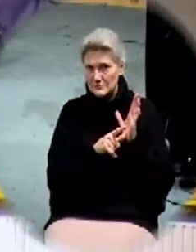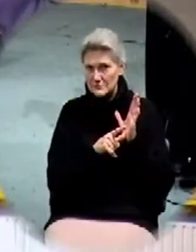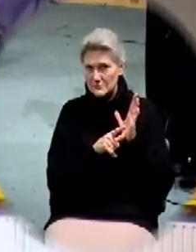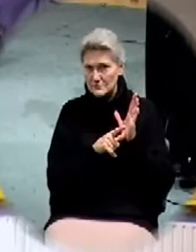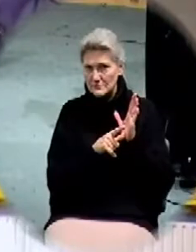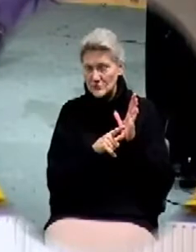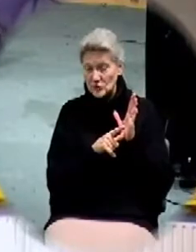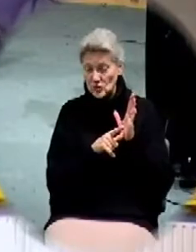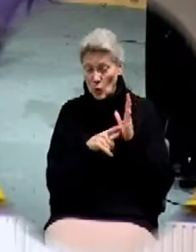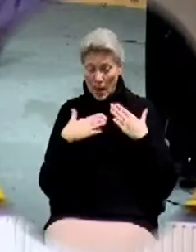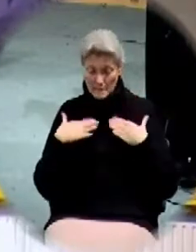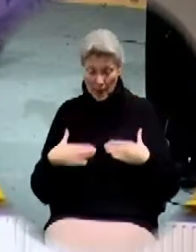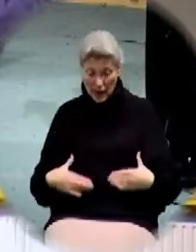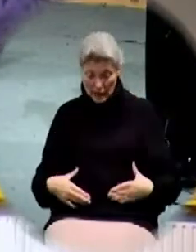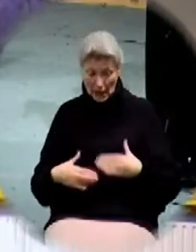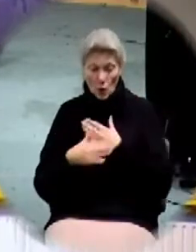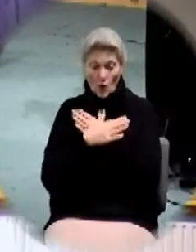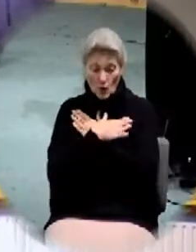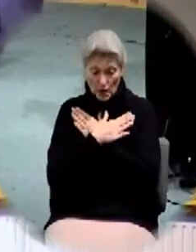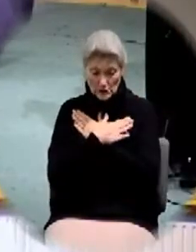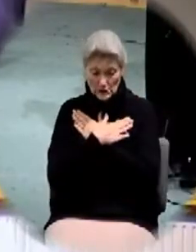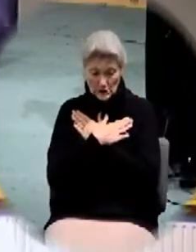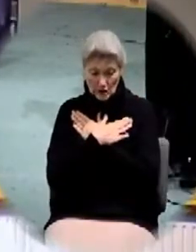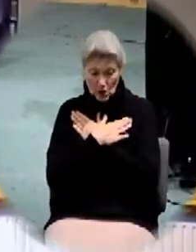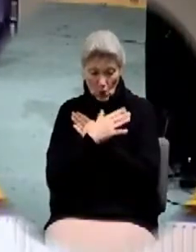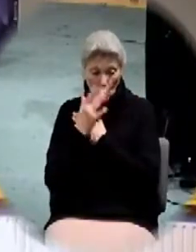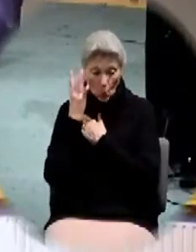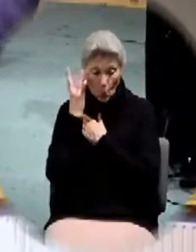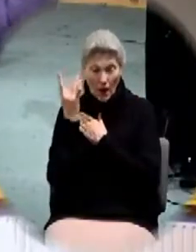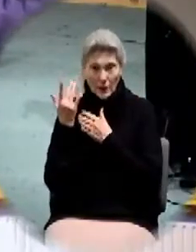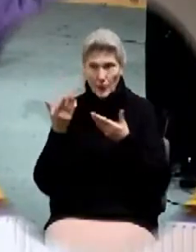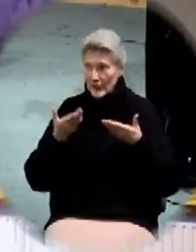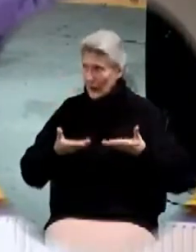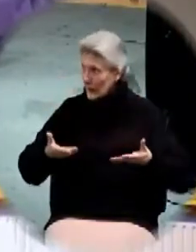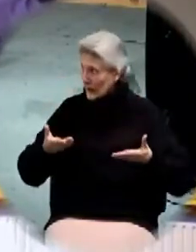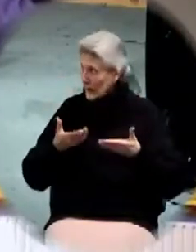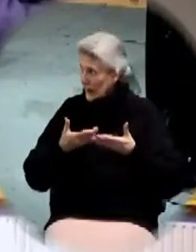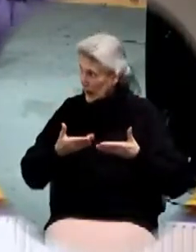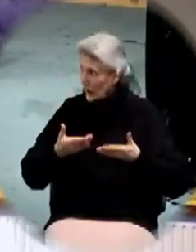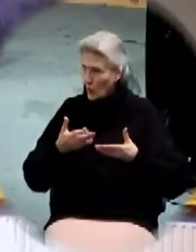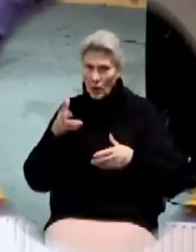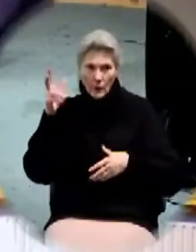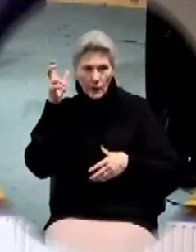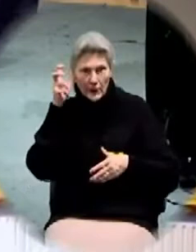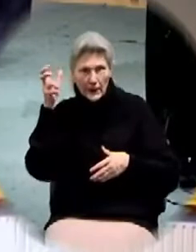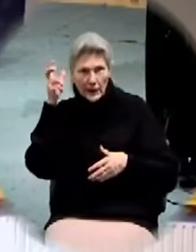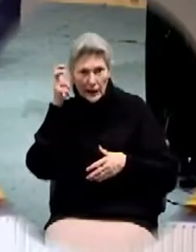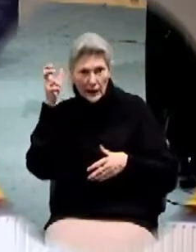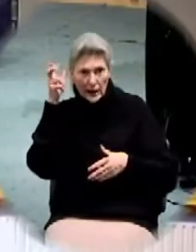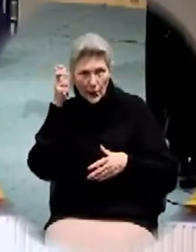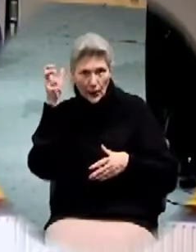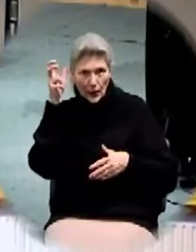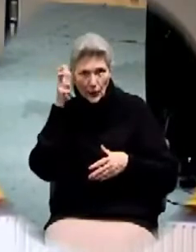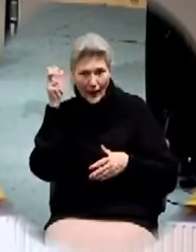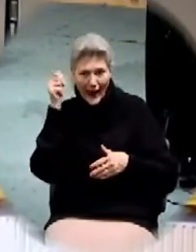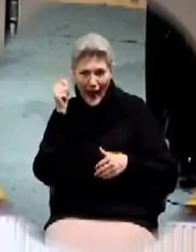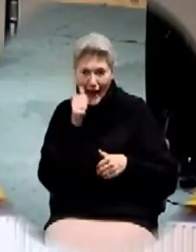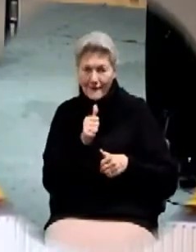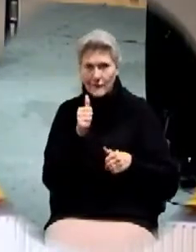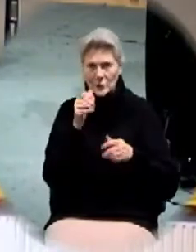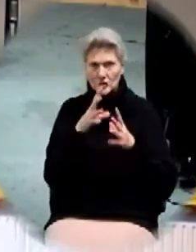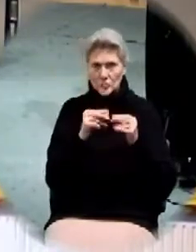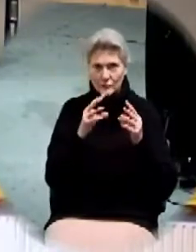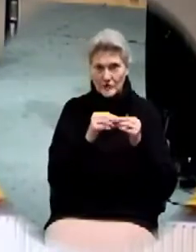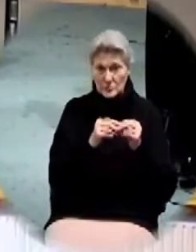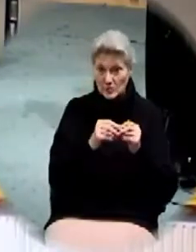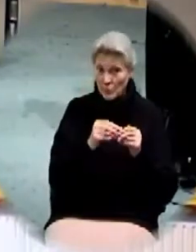So a body at rest, why do we hear every service? Remember to pray every day. And don't just pray, but